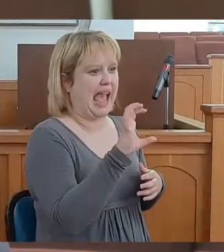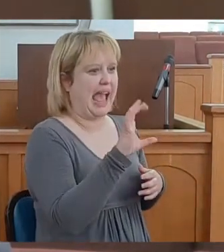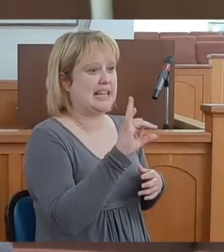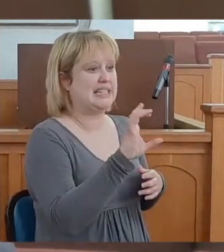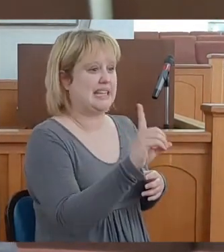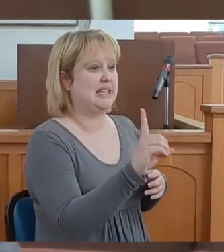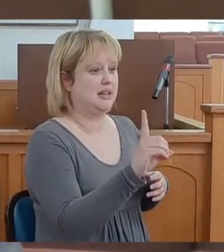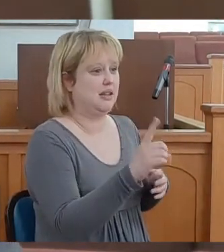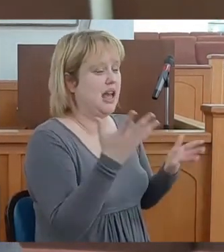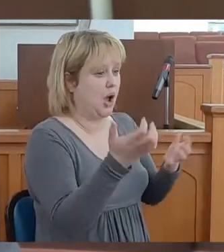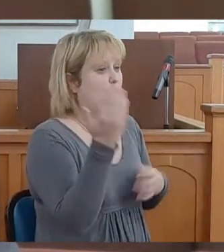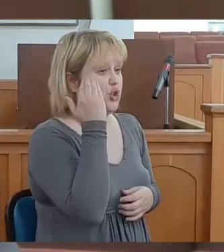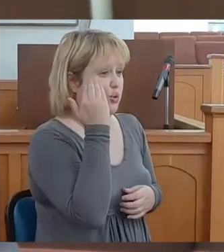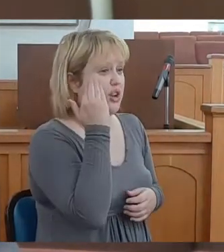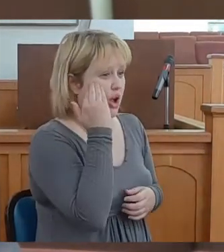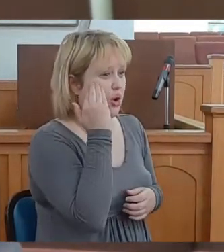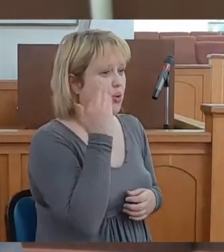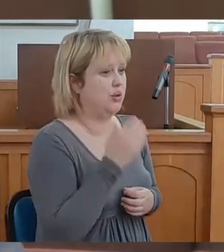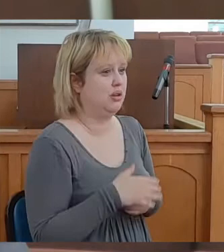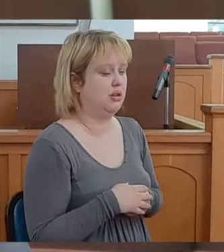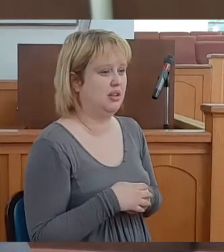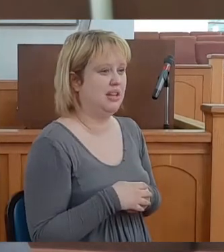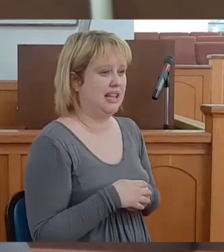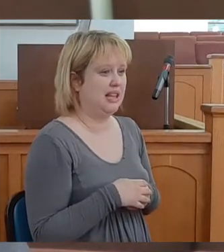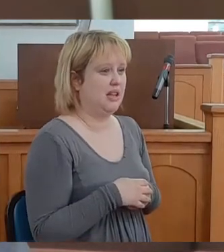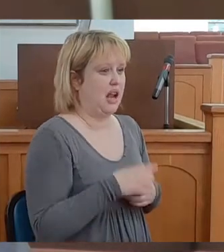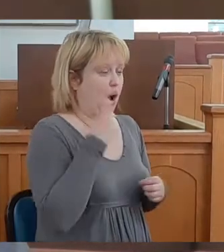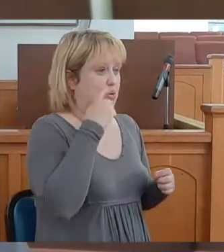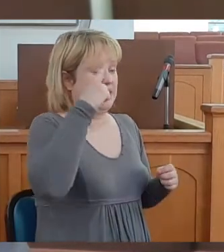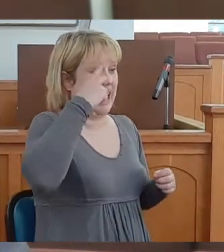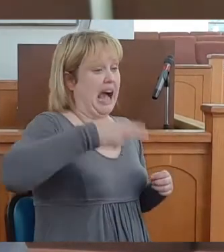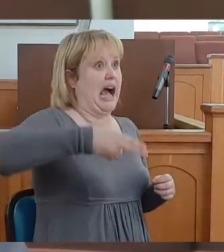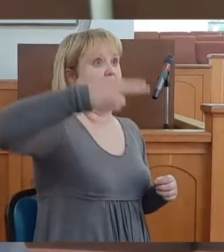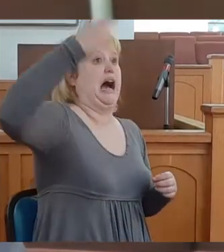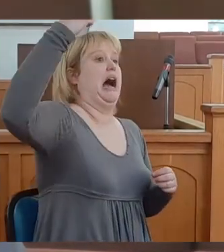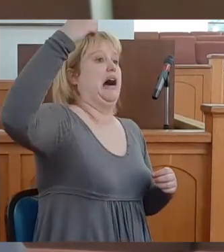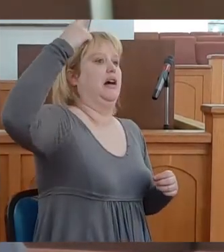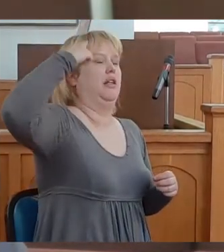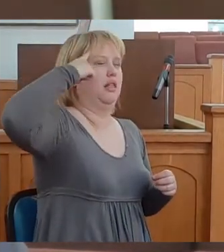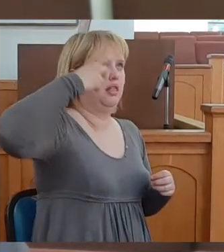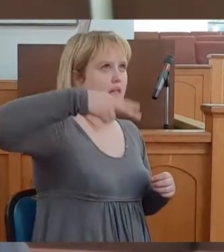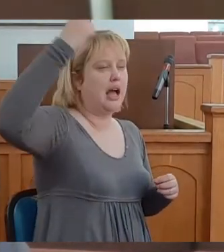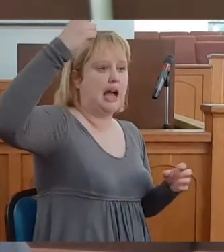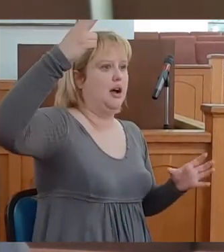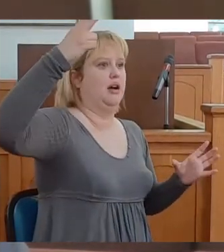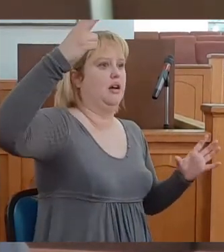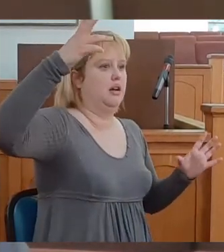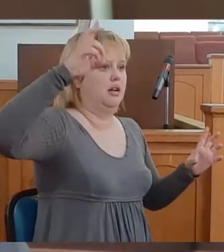And I want you to know I was stoned out of my mind.